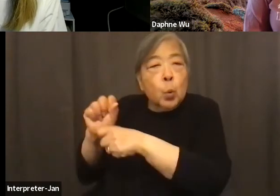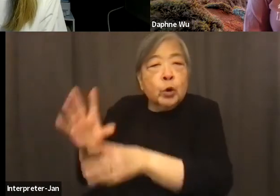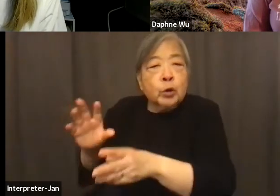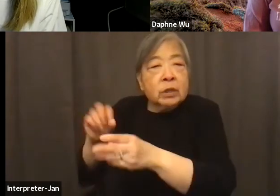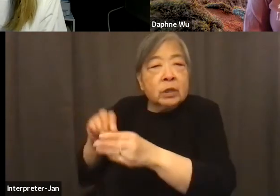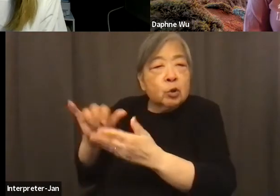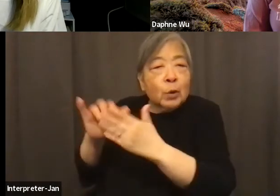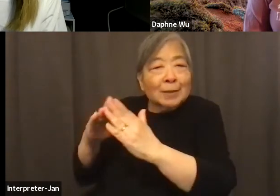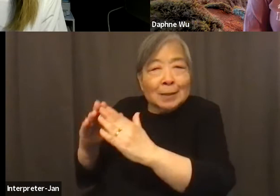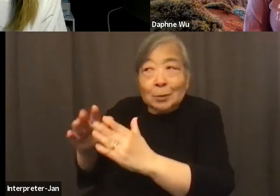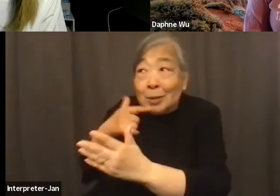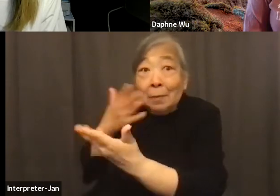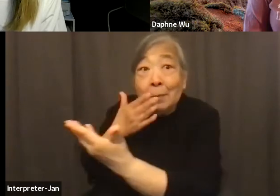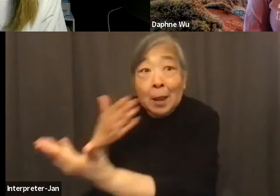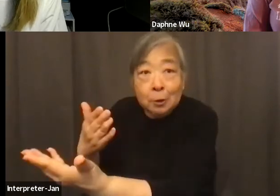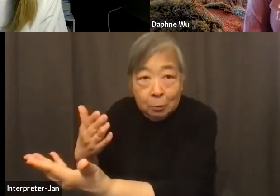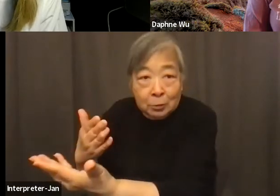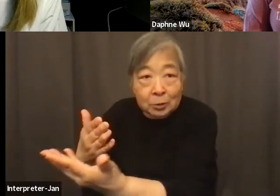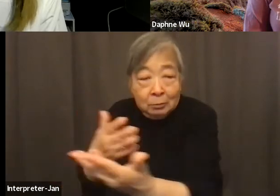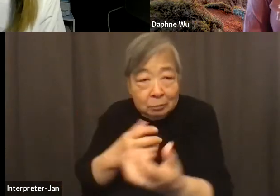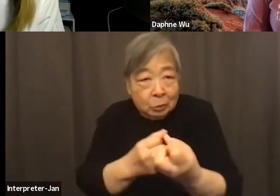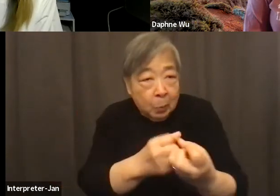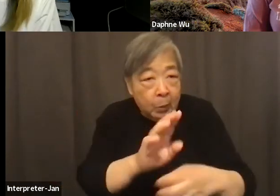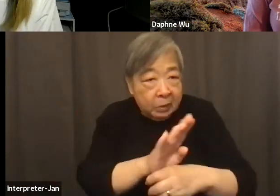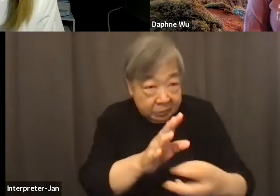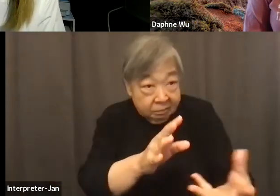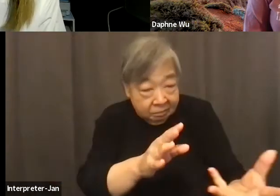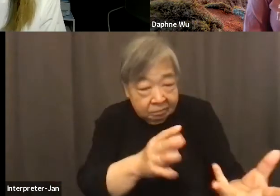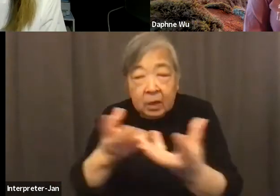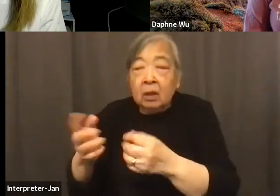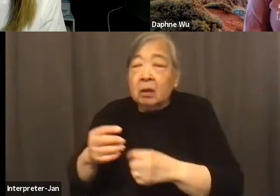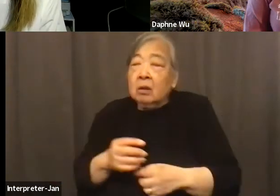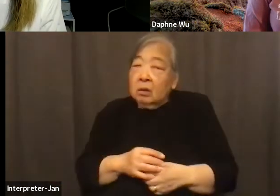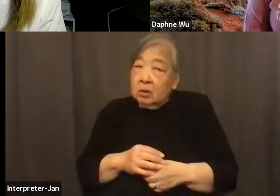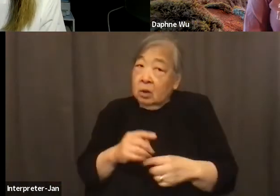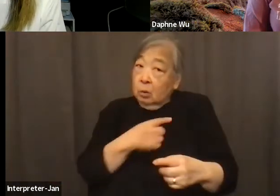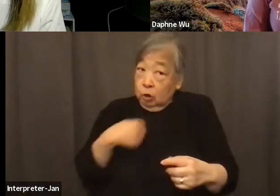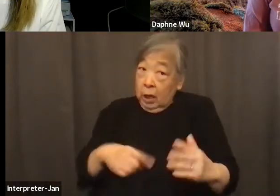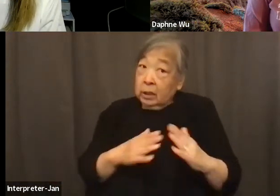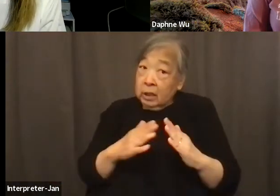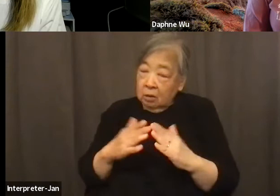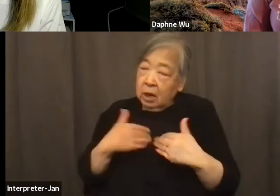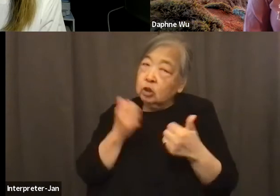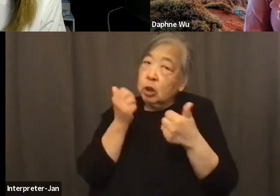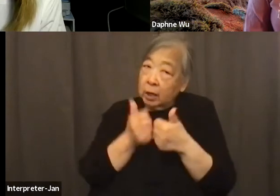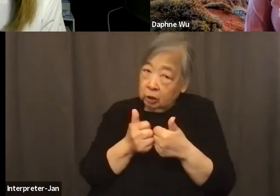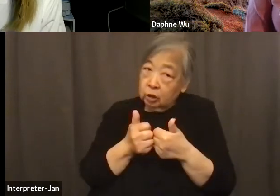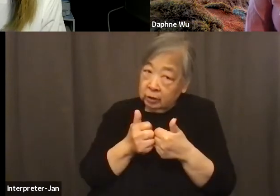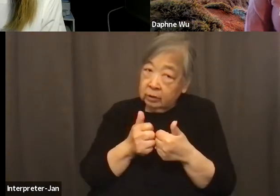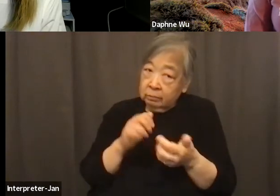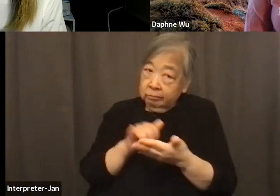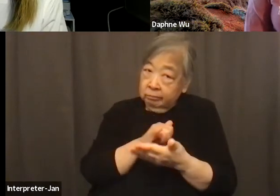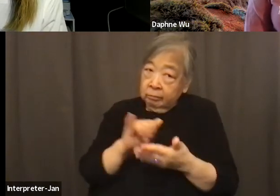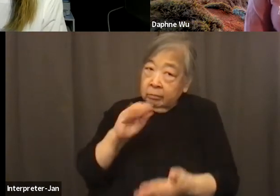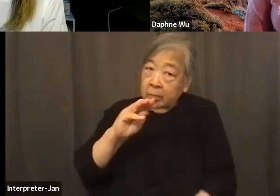on. Slowly, like, there's definitely challenges with Chinatown. For Manhattan's Chinatown, a lot of places are